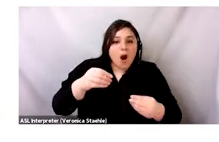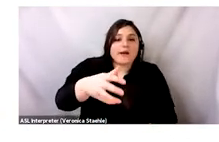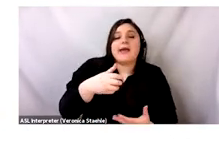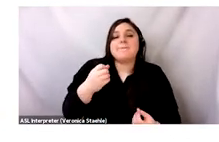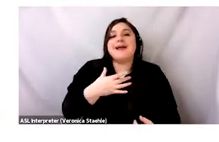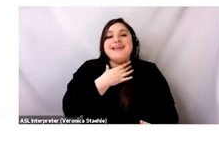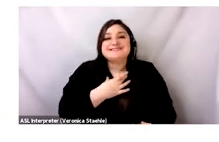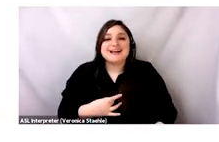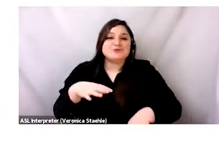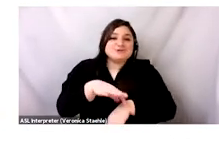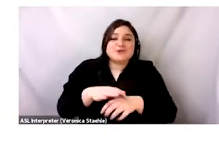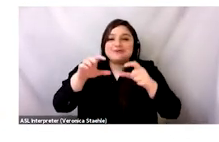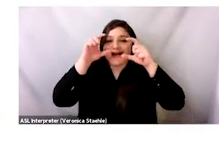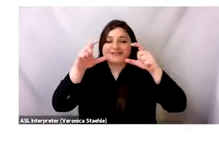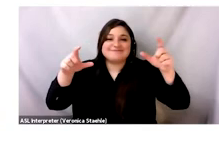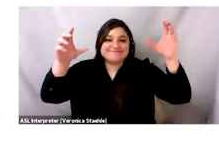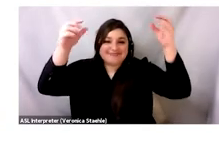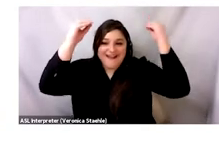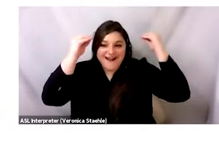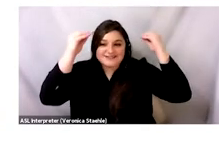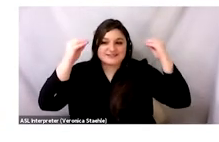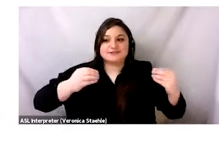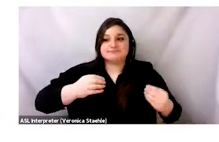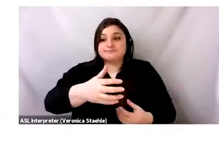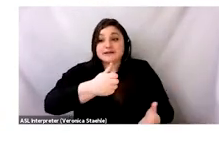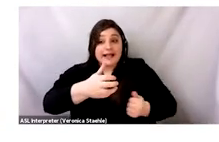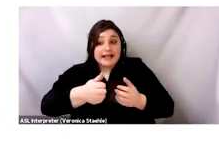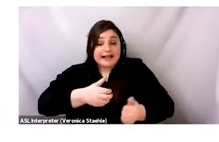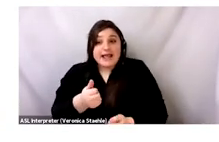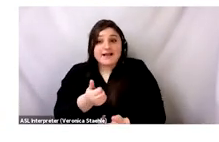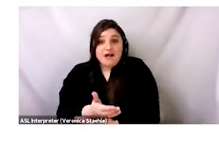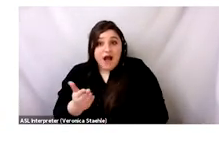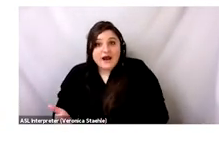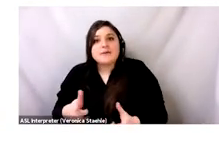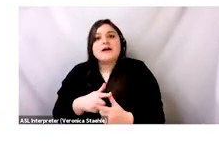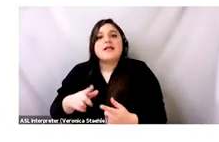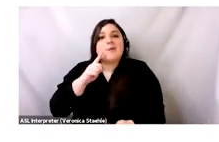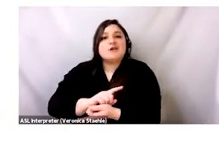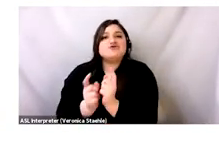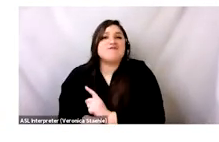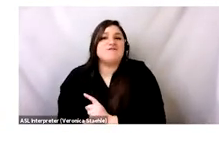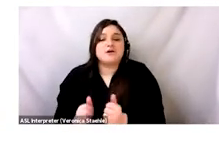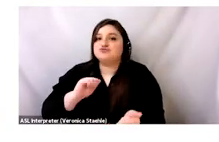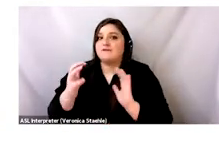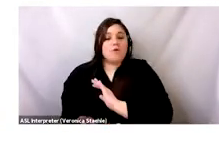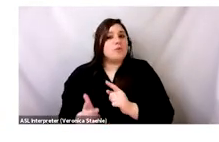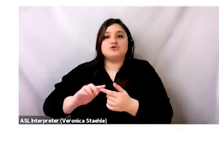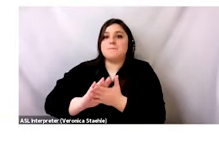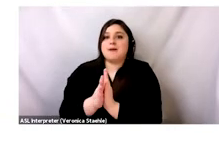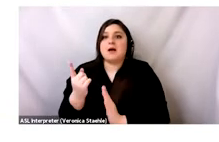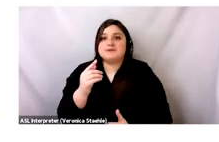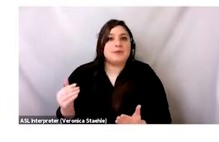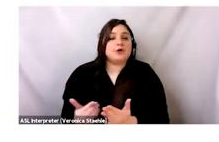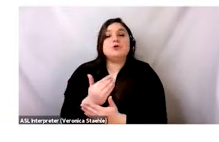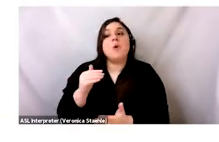of different items from Consumanto, including accessories. So a lot of jewelry, hats, and sunglasses. And each item, you know,